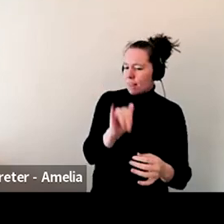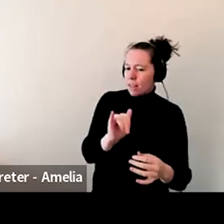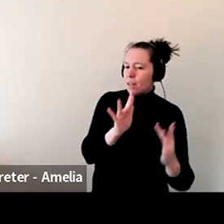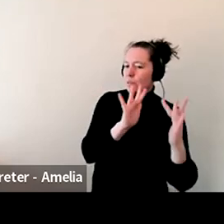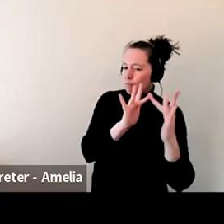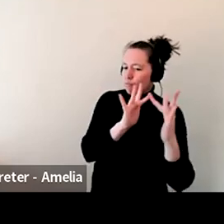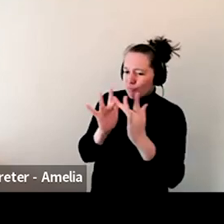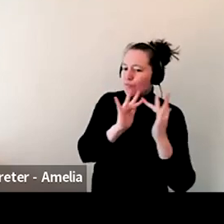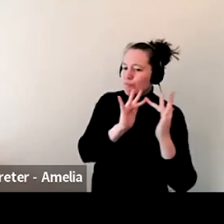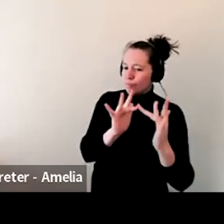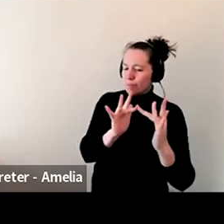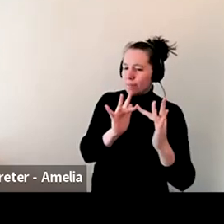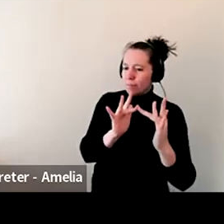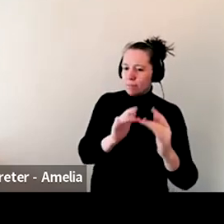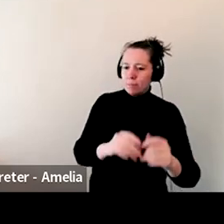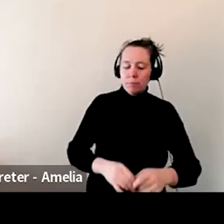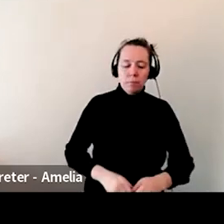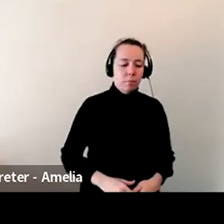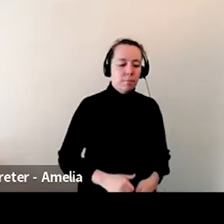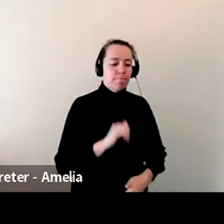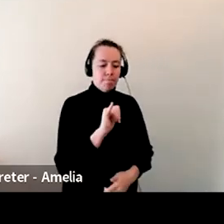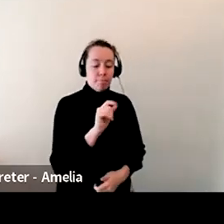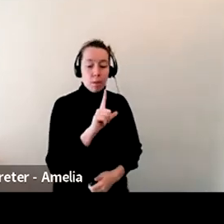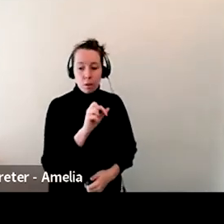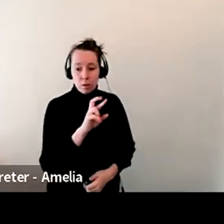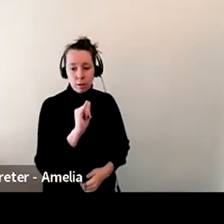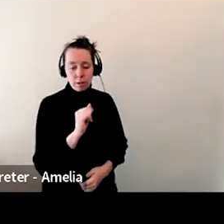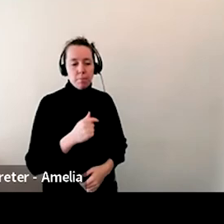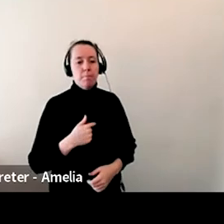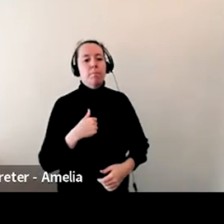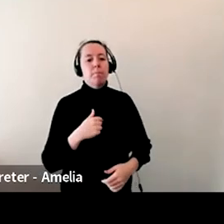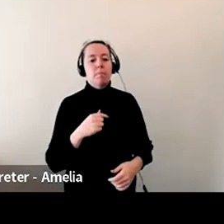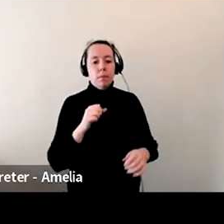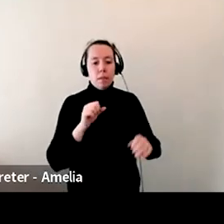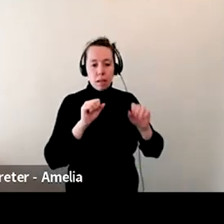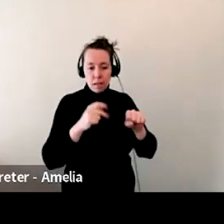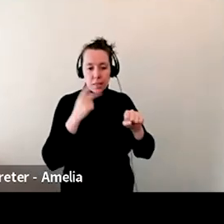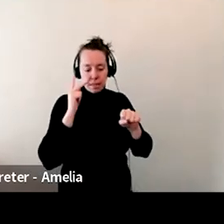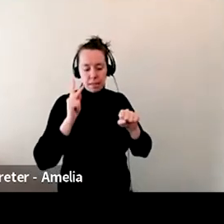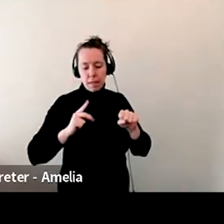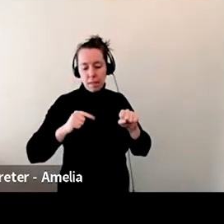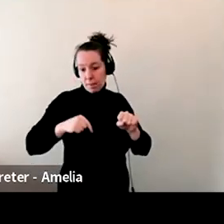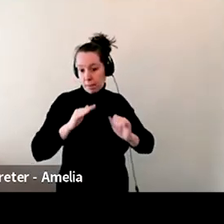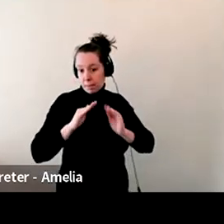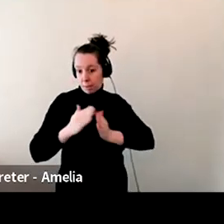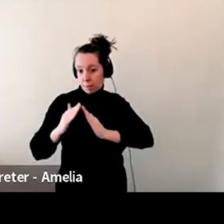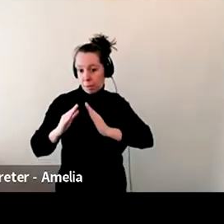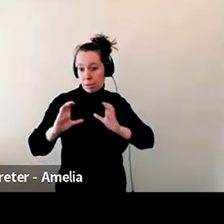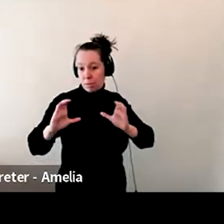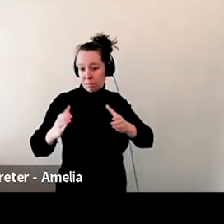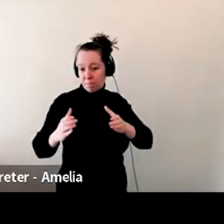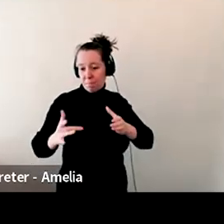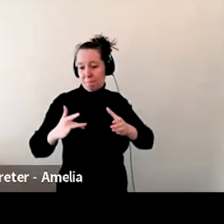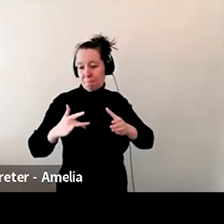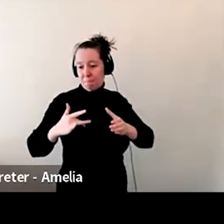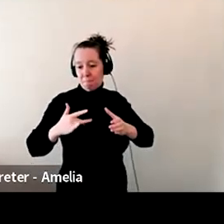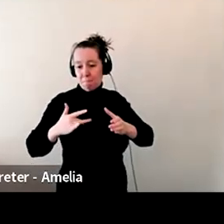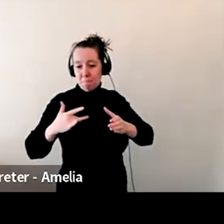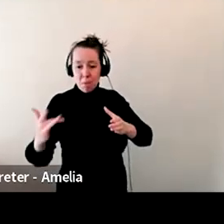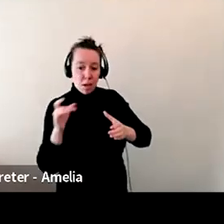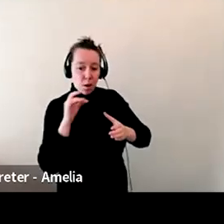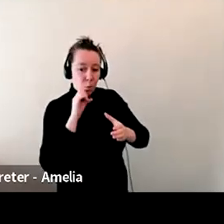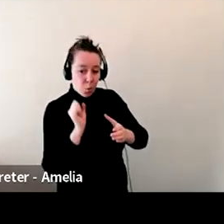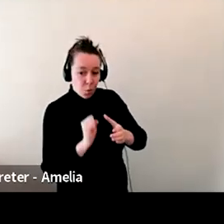digitally. I think our community is, um, skewing older right now. So we get a lot of people who will call